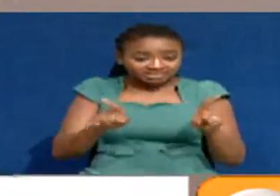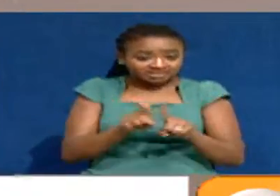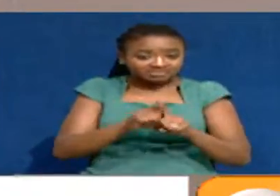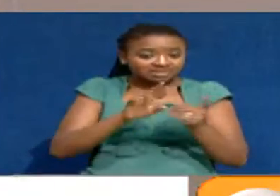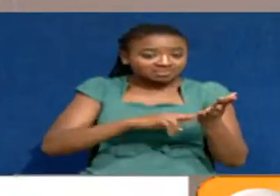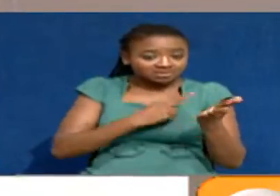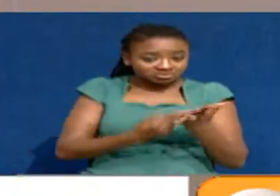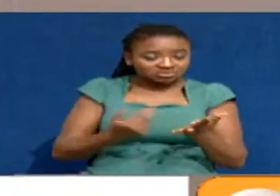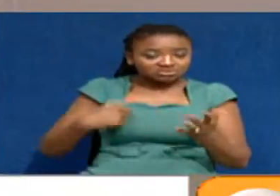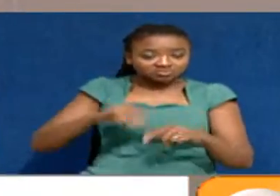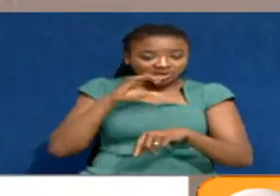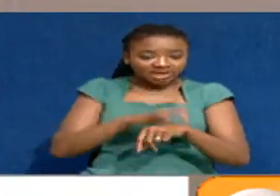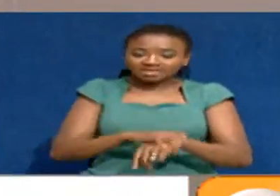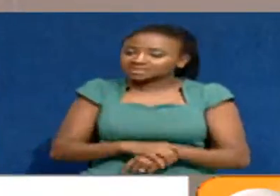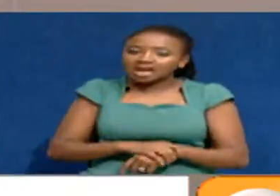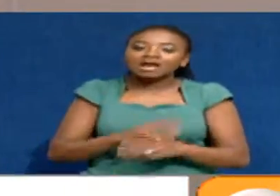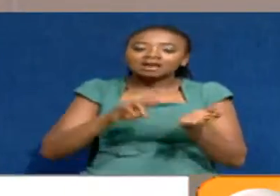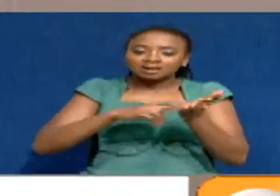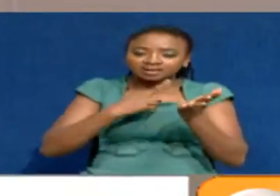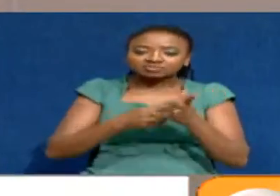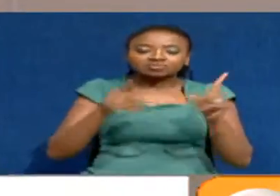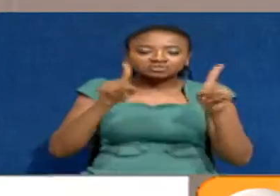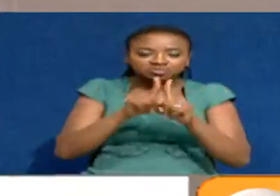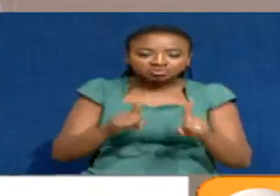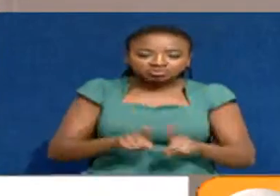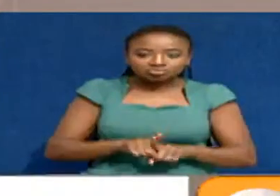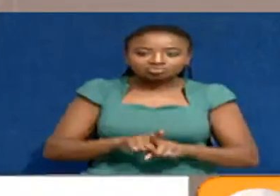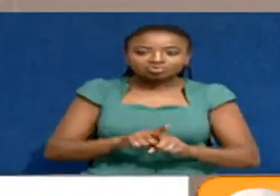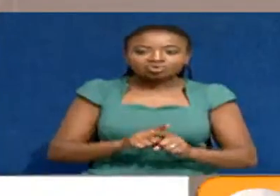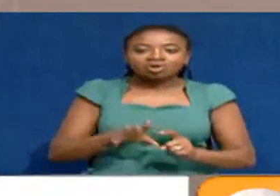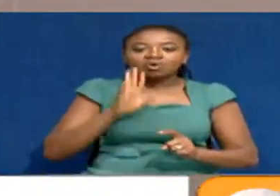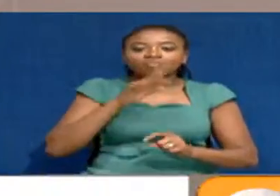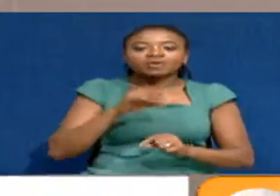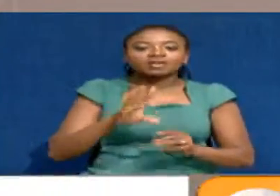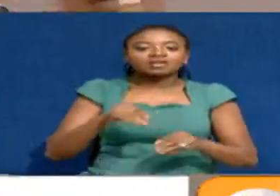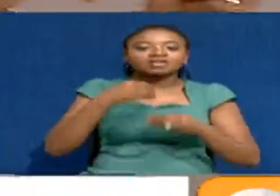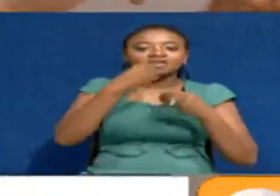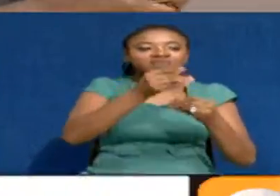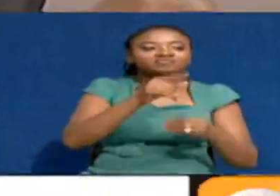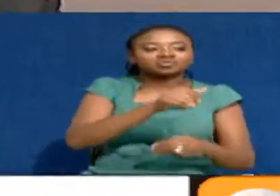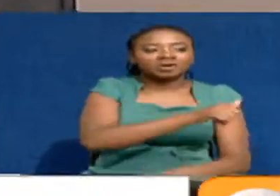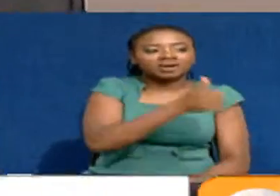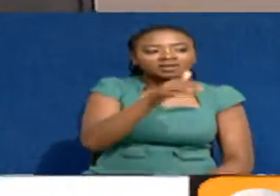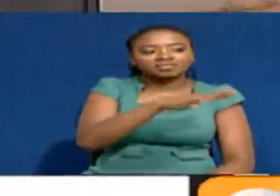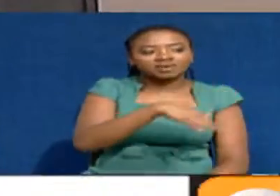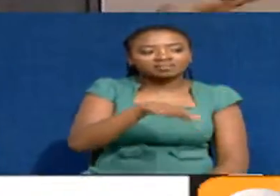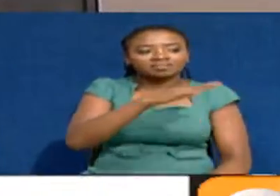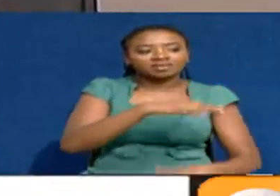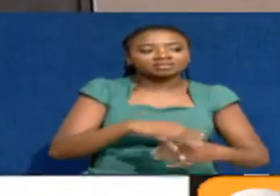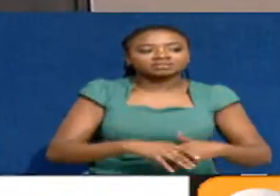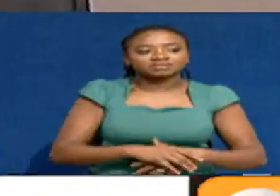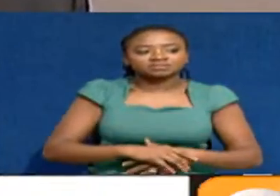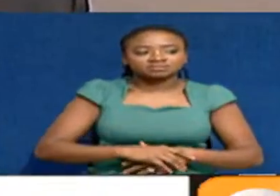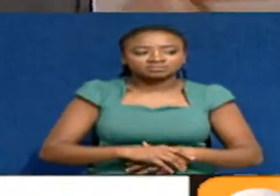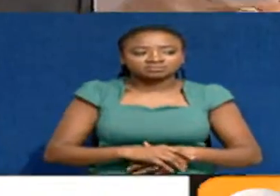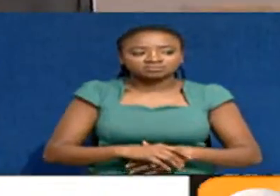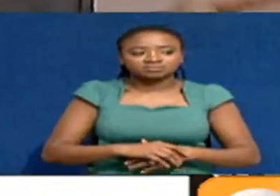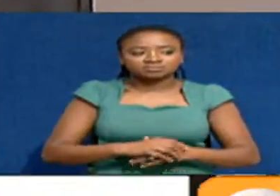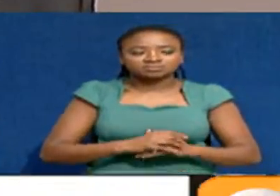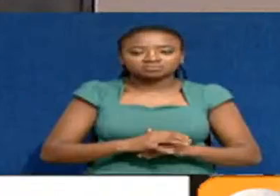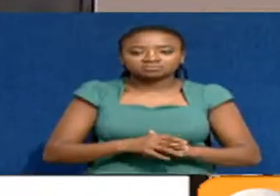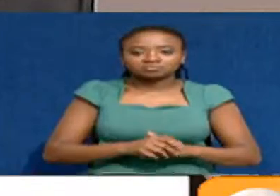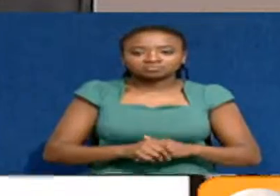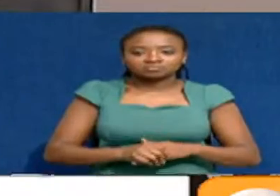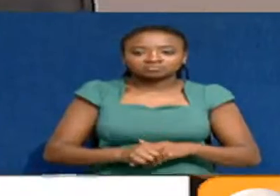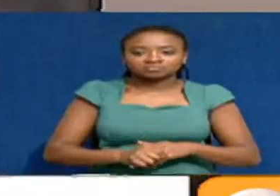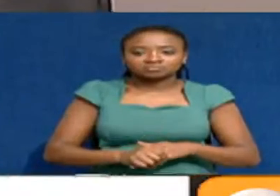as people of Daragua. The resources that have been coming to Daragua will go elsewhere. We will then go to Ojero Rock to cheer into the